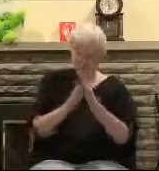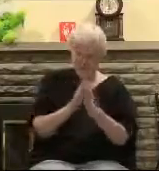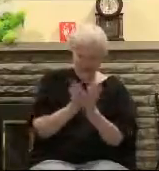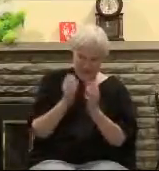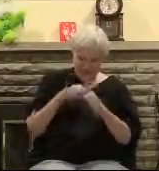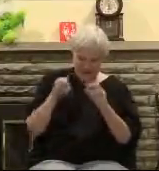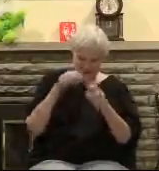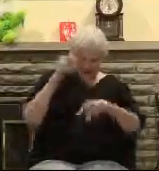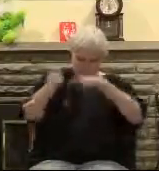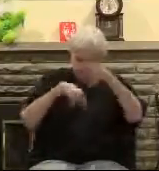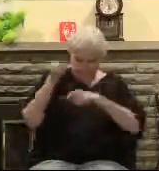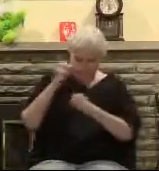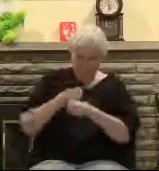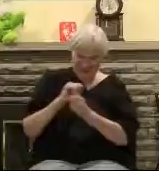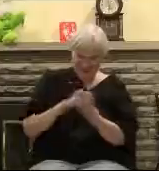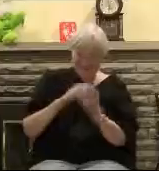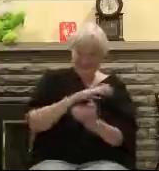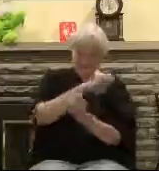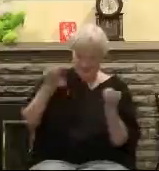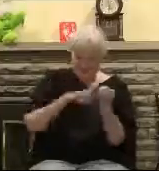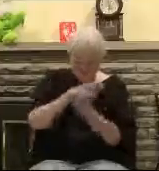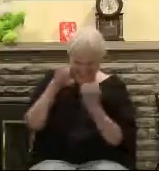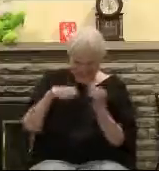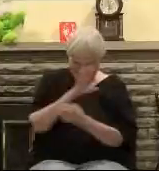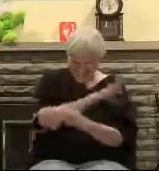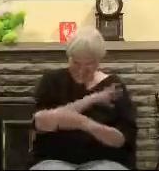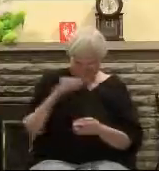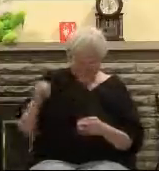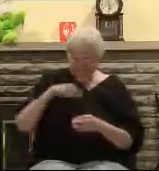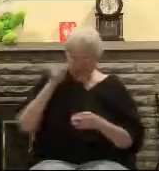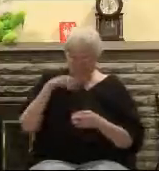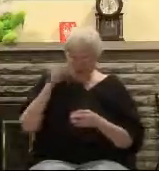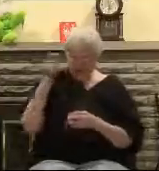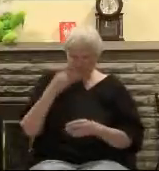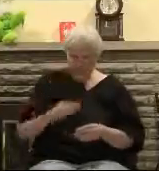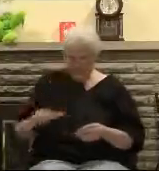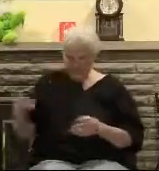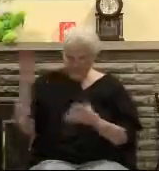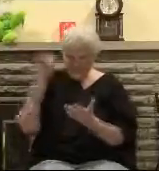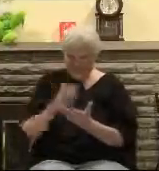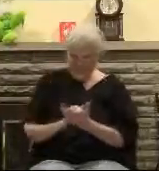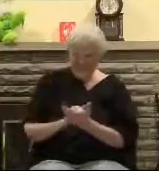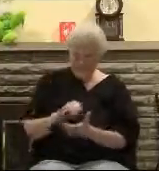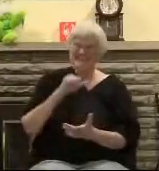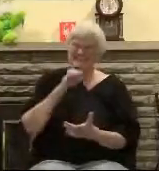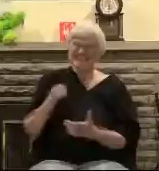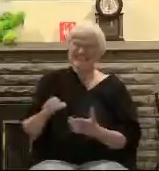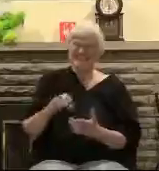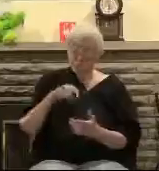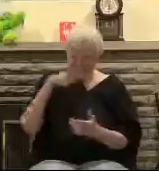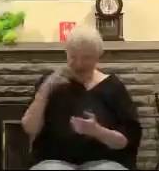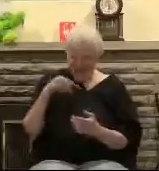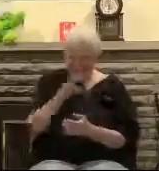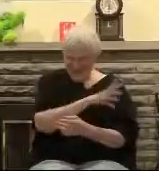true document The problem is people have messed it up And Christianity has all this right before their eyes